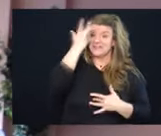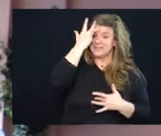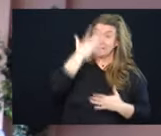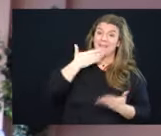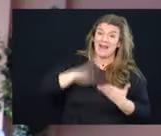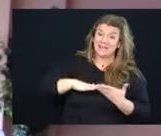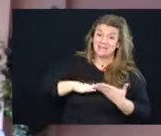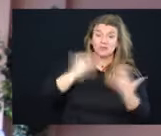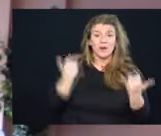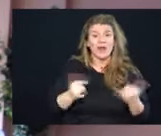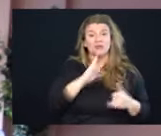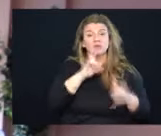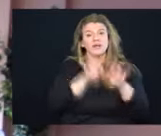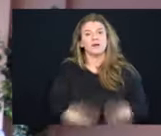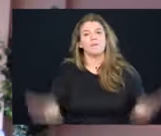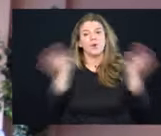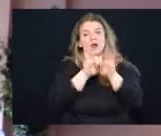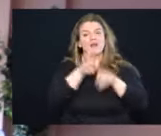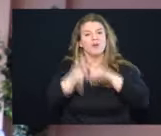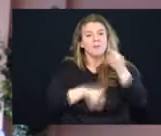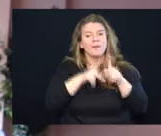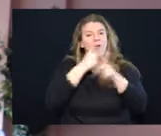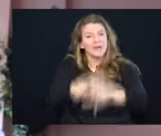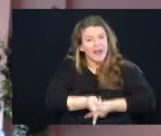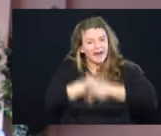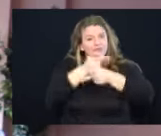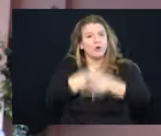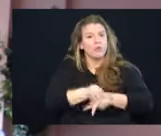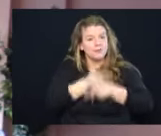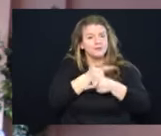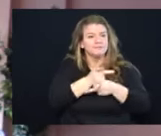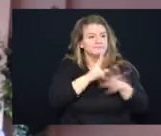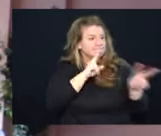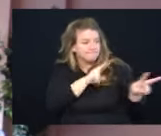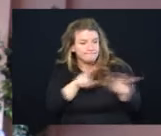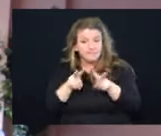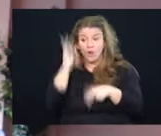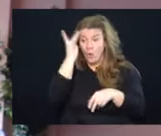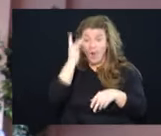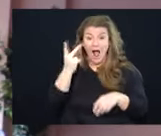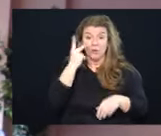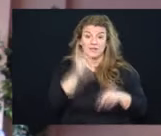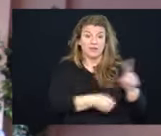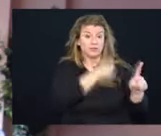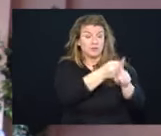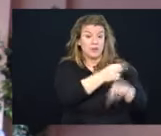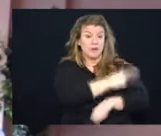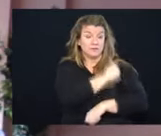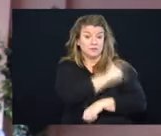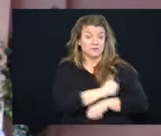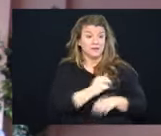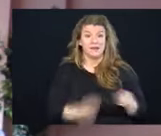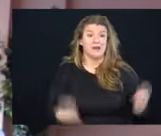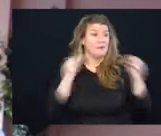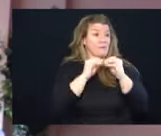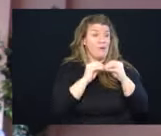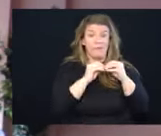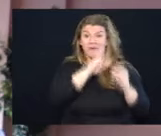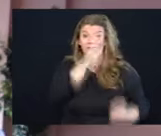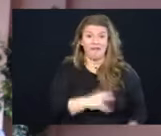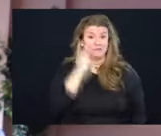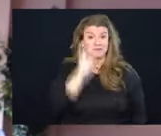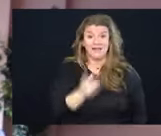really, really important for people to take extra precautions because we are seeing a surge on our hospitals greater than we've ever seen before.